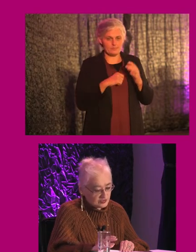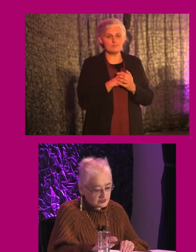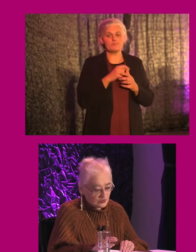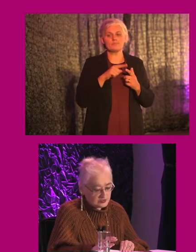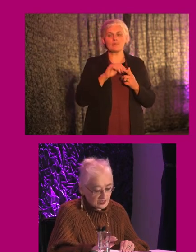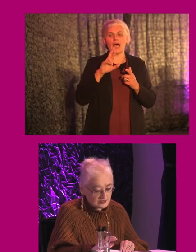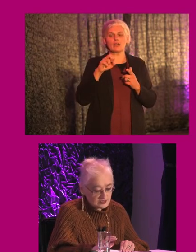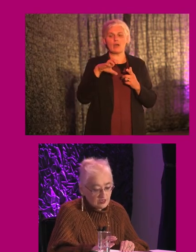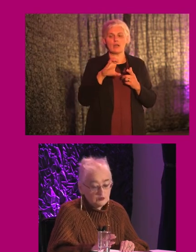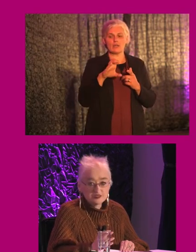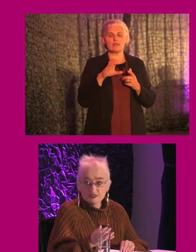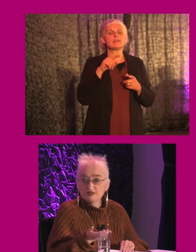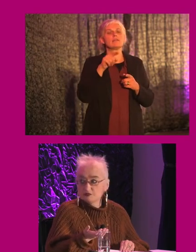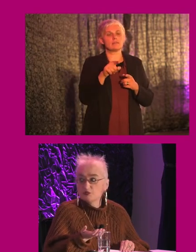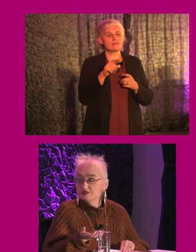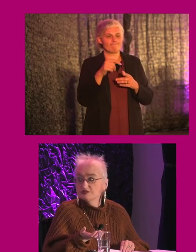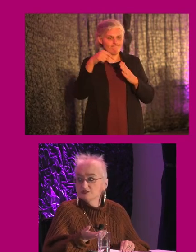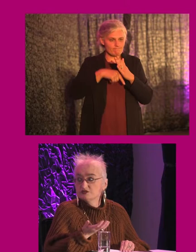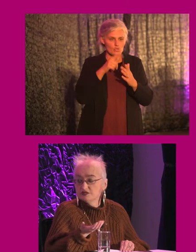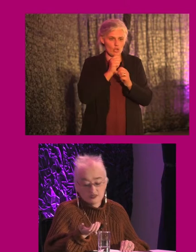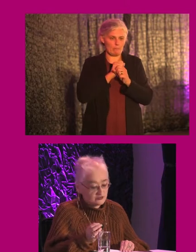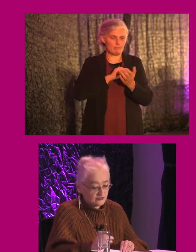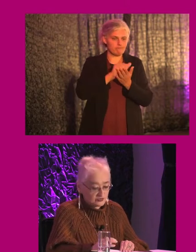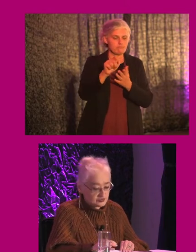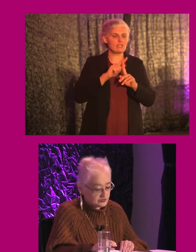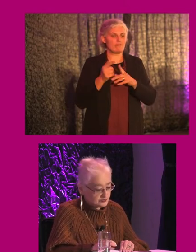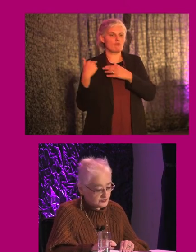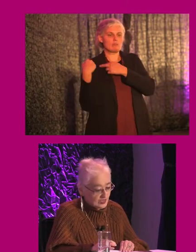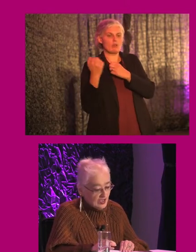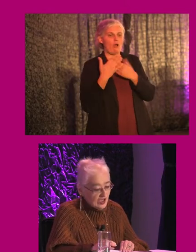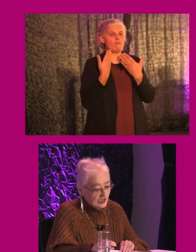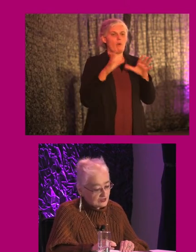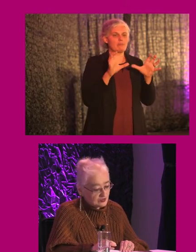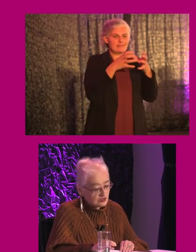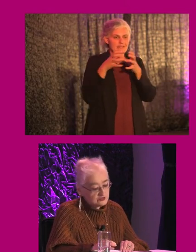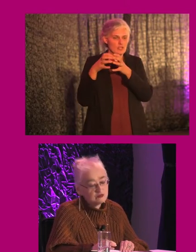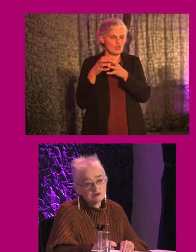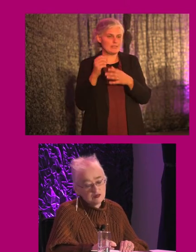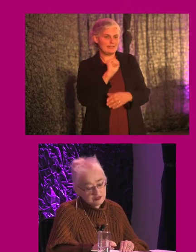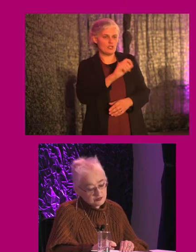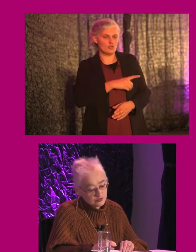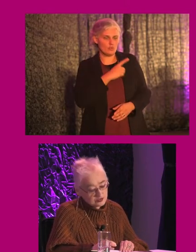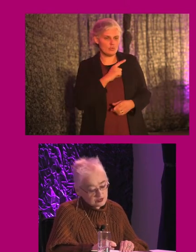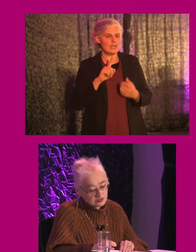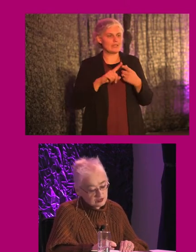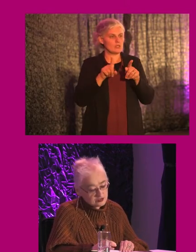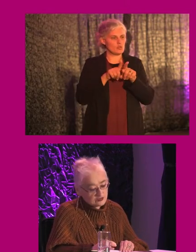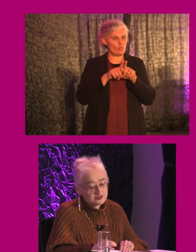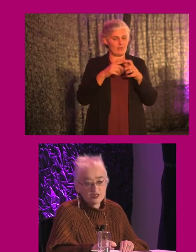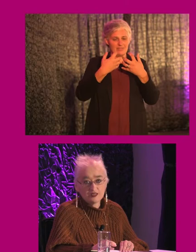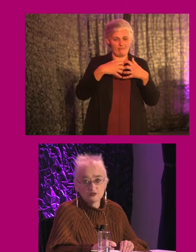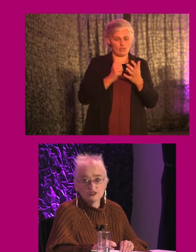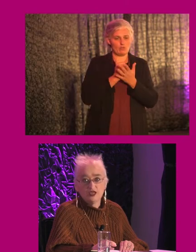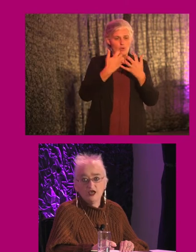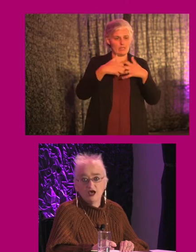Human Rights and Equality Act, particularly Public Sector Duties, Section 42. And I would also, I think it's important to acknowledge the Irish